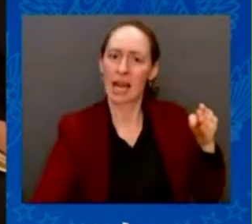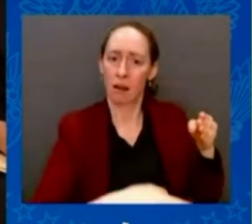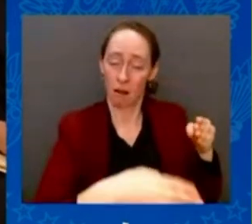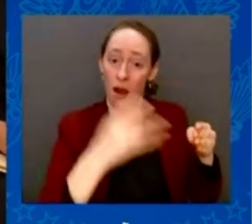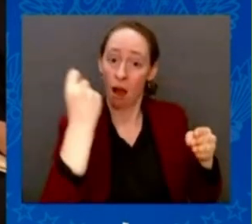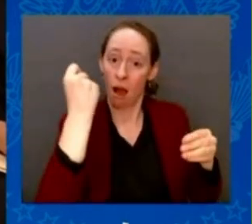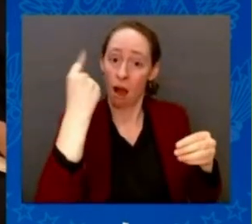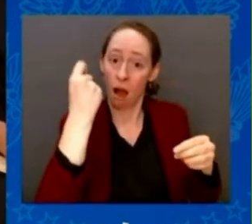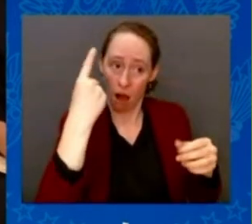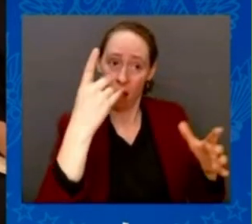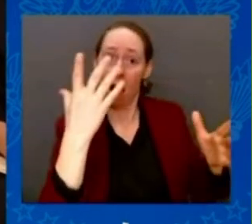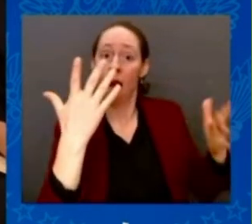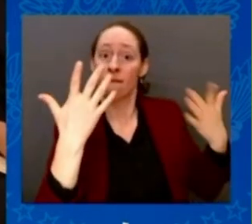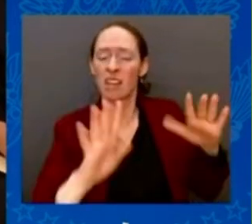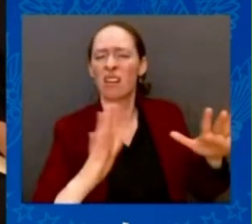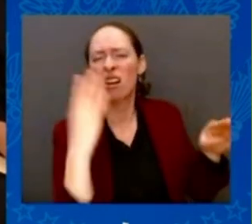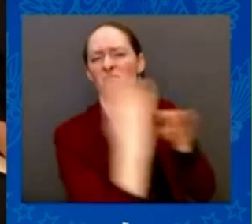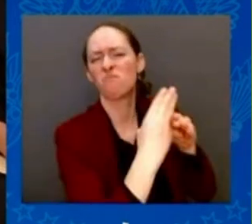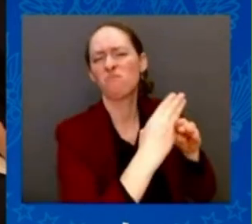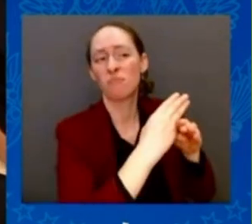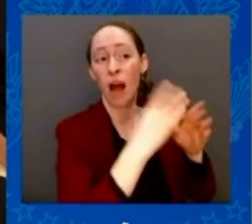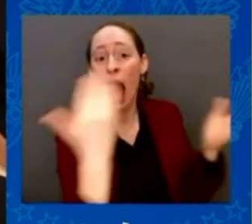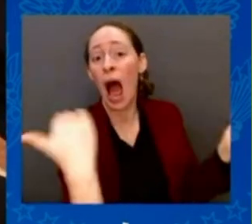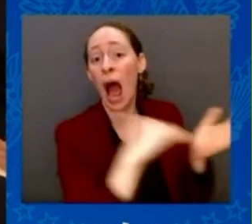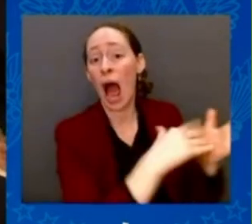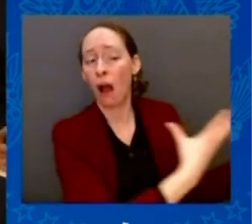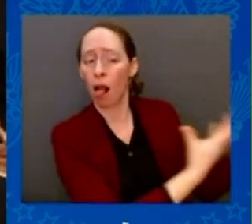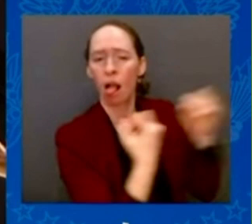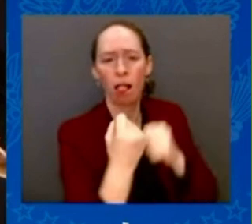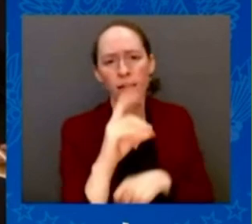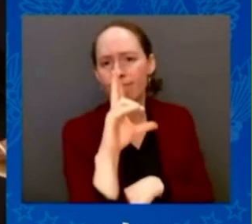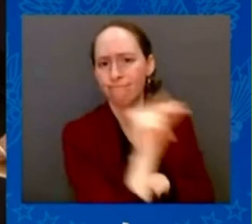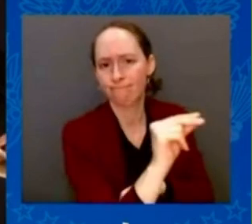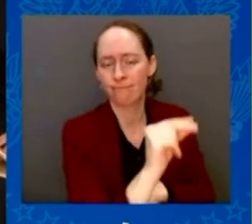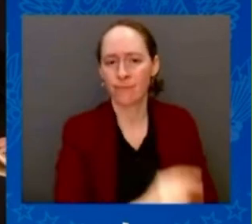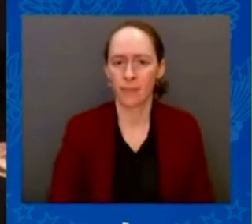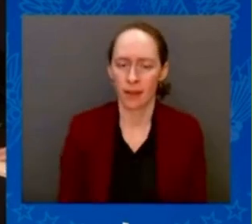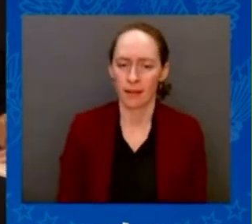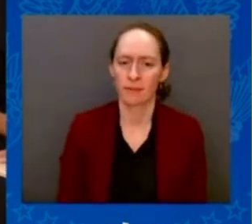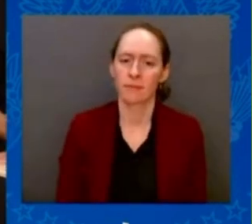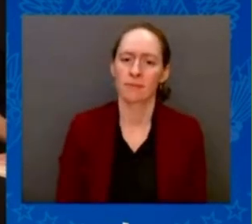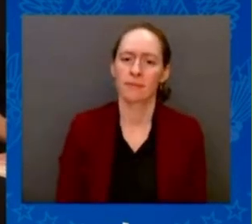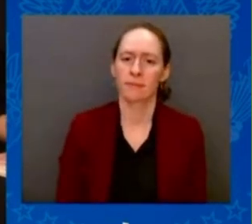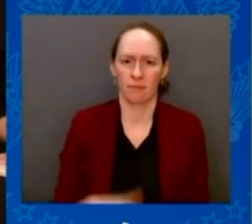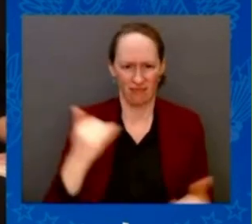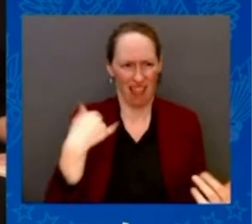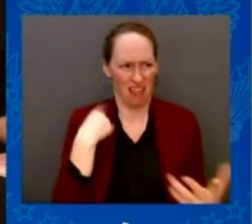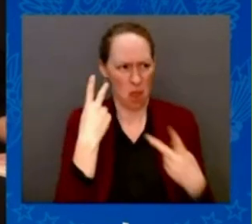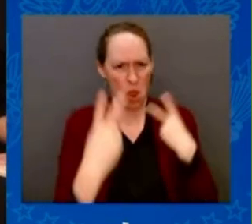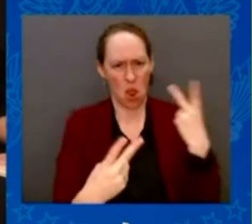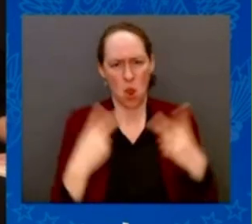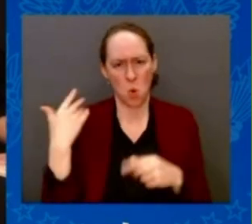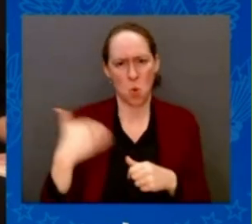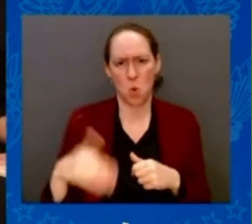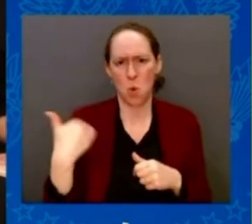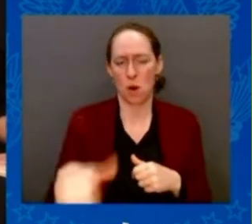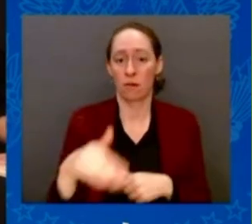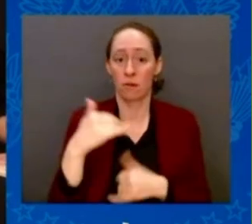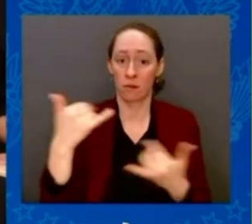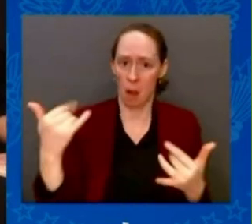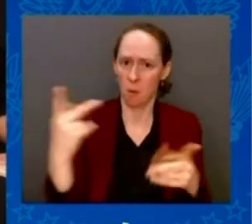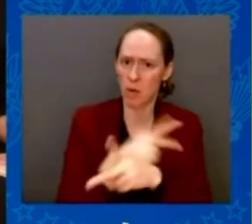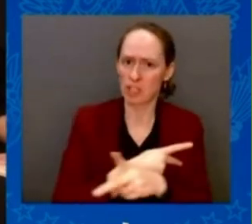of aggression over many years. Georgia in 2008, Crimea and Donbass in